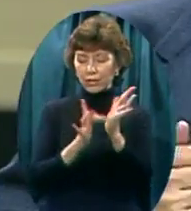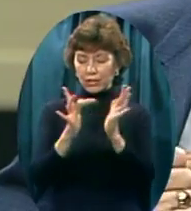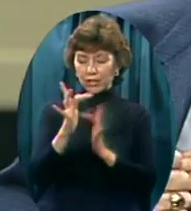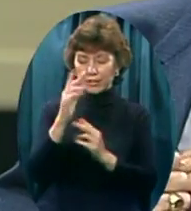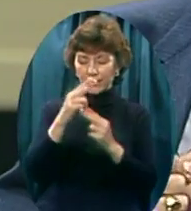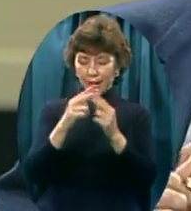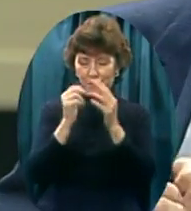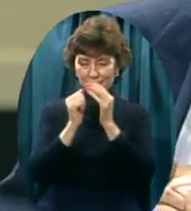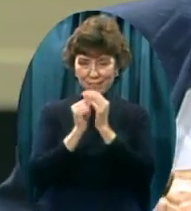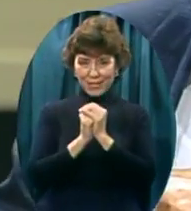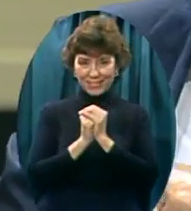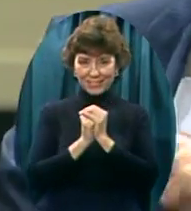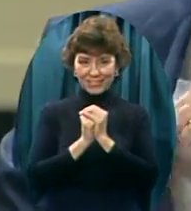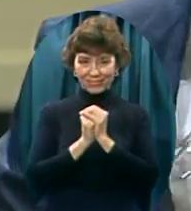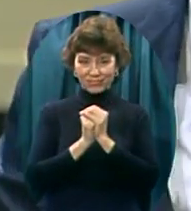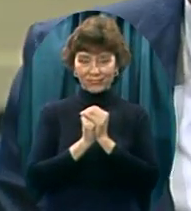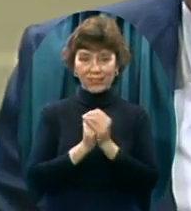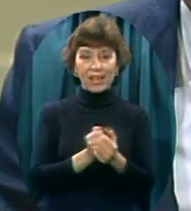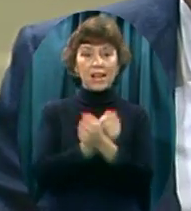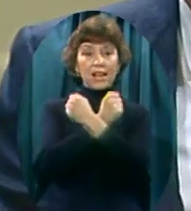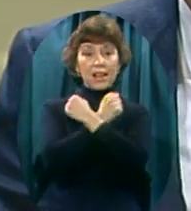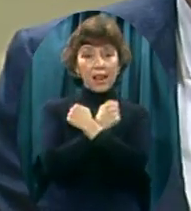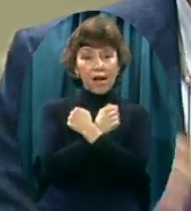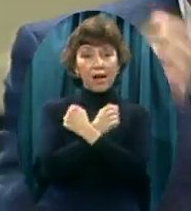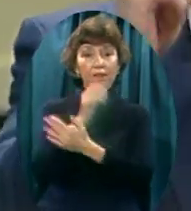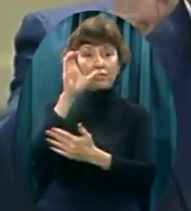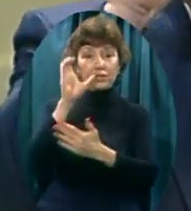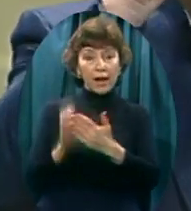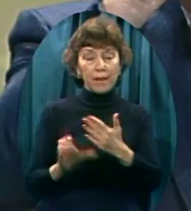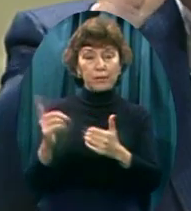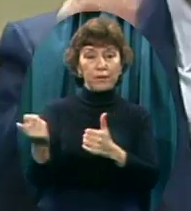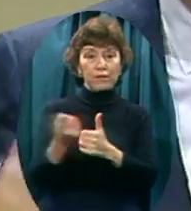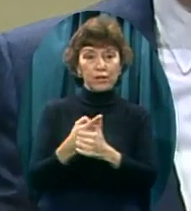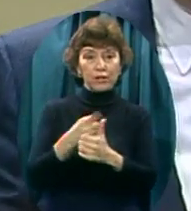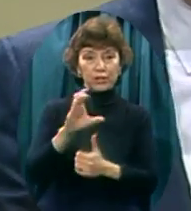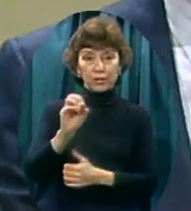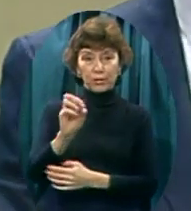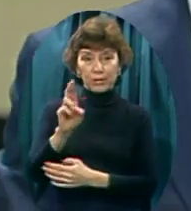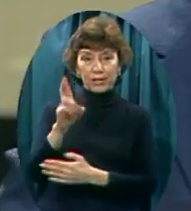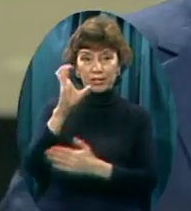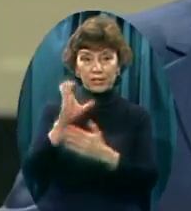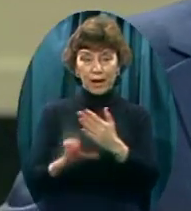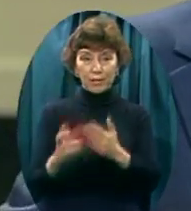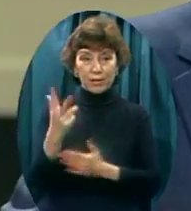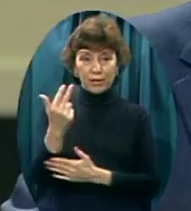chapter 1 Corinthians chapter 13 There are exactly